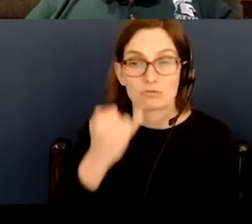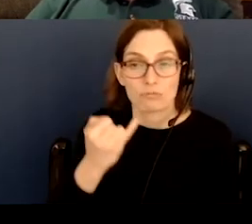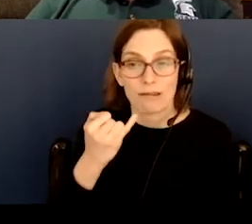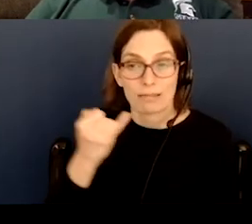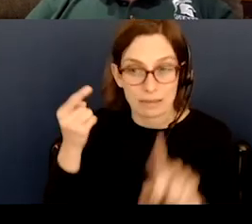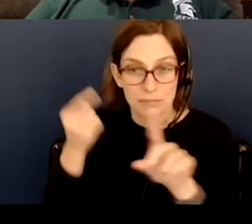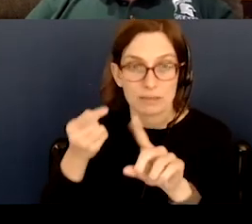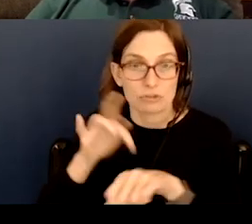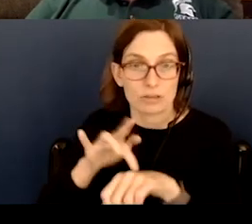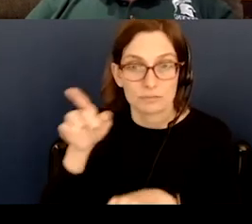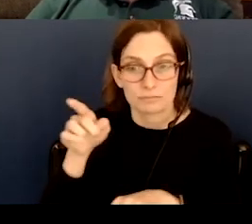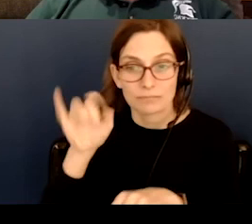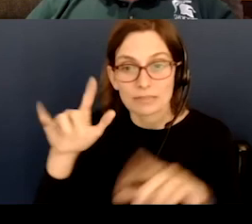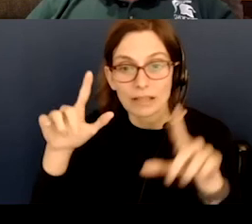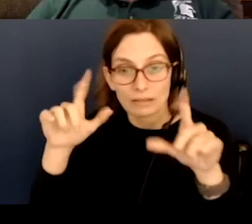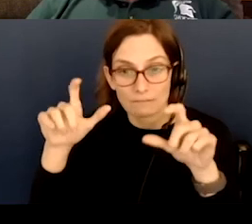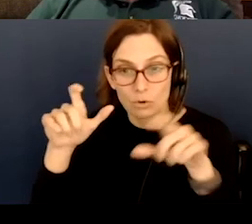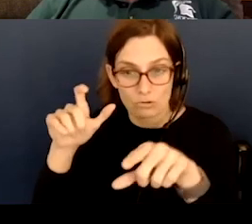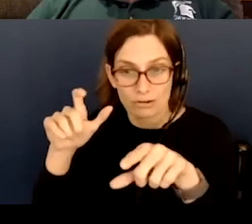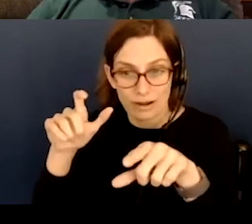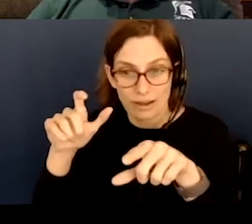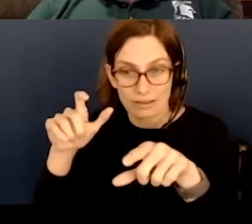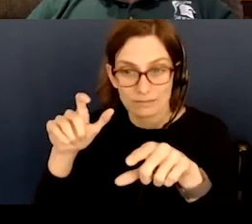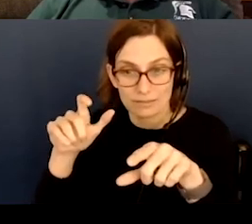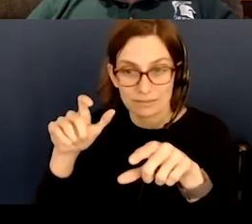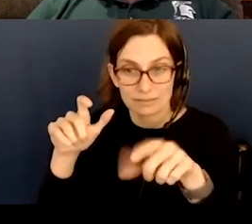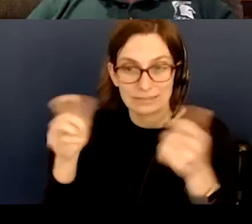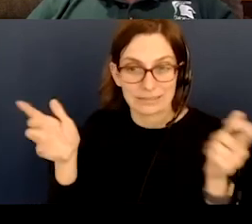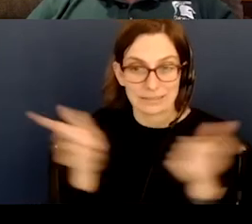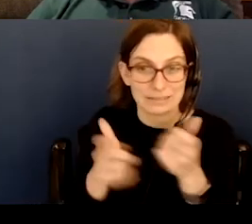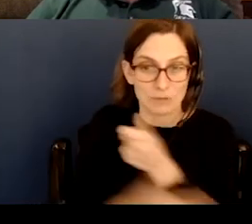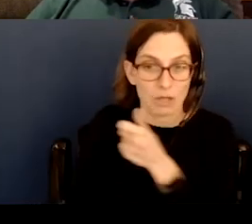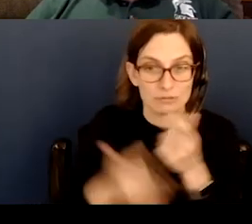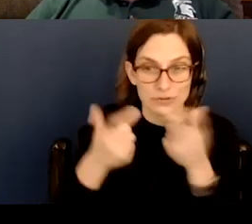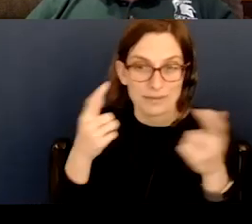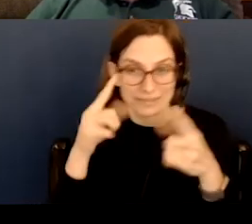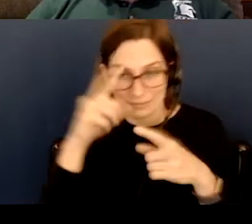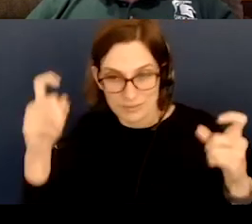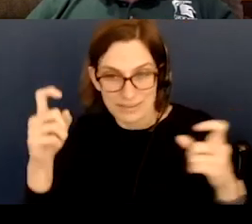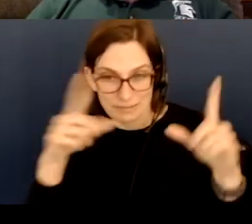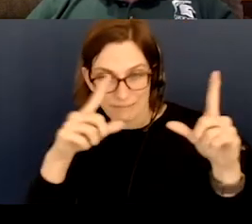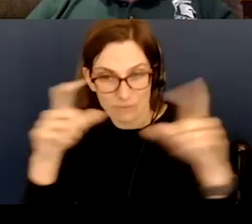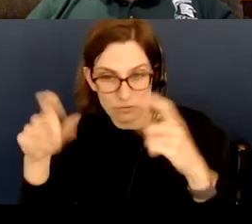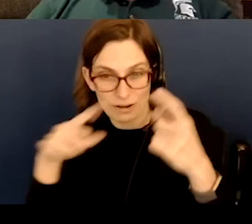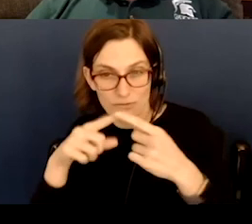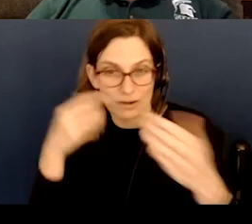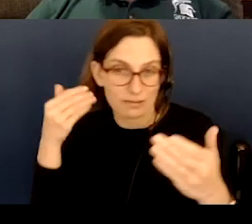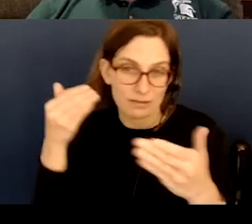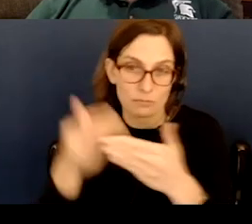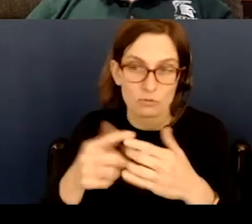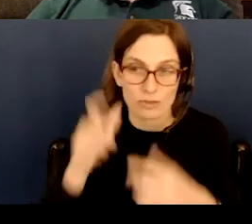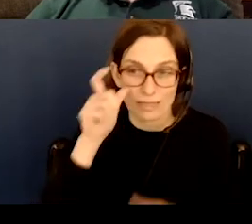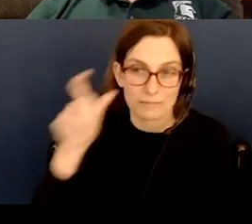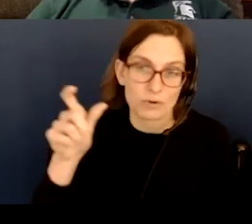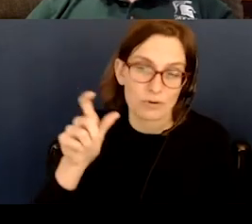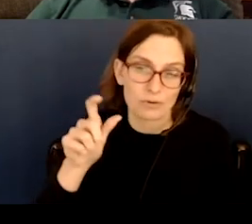Um, this is a photograph taken, look at the small country, big dreams. This is a photograph taken as it's approaching the moon. Unfortunately,